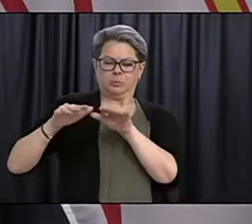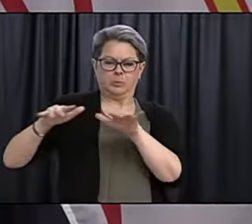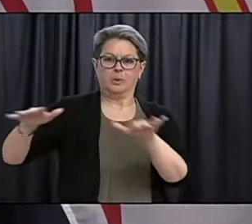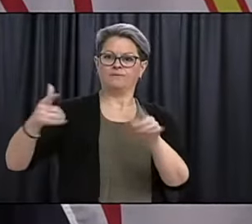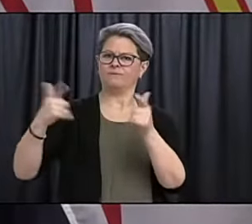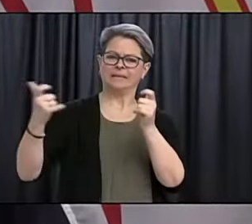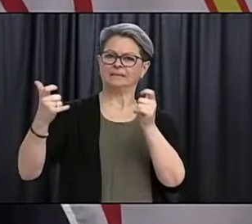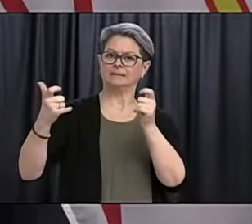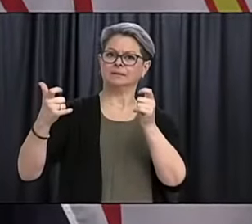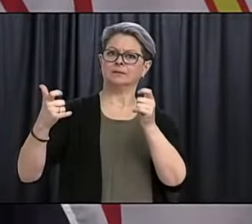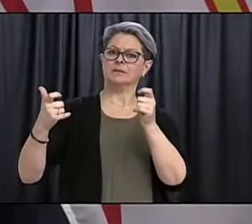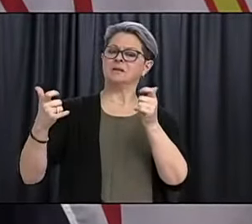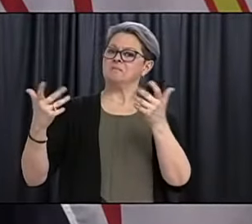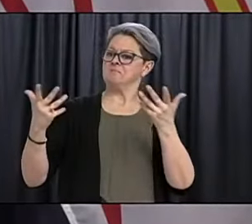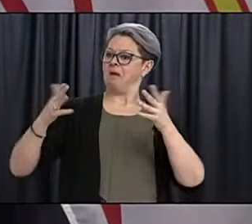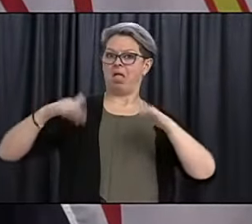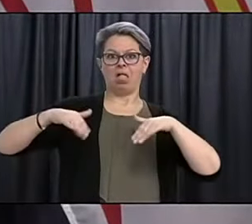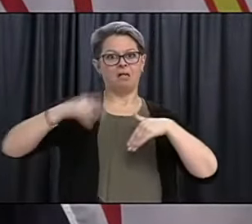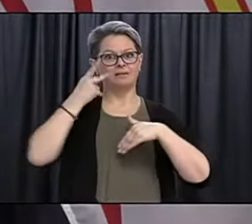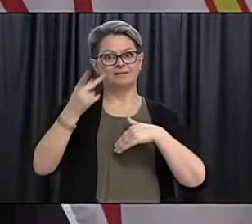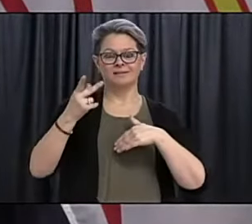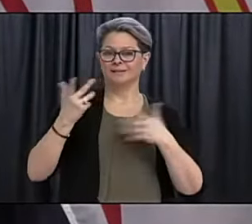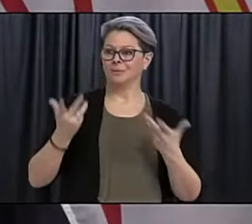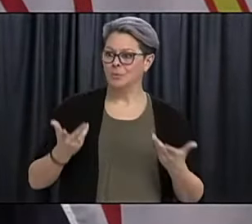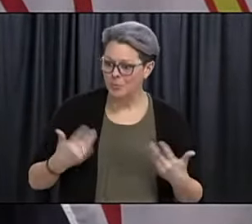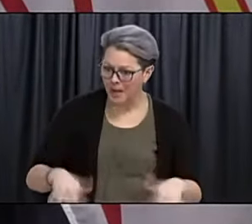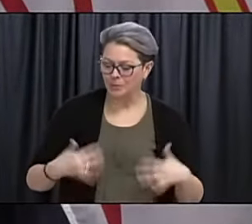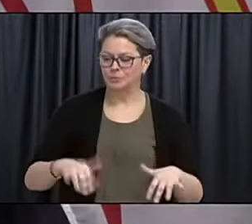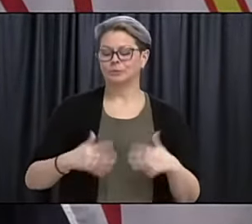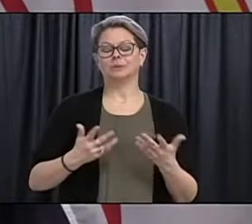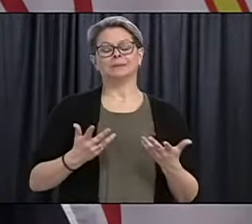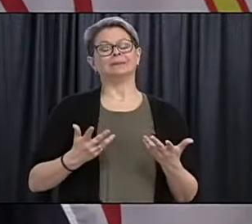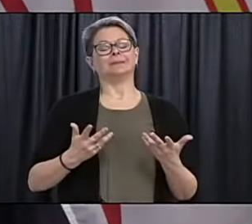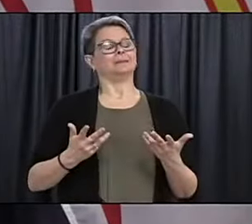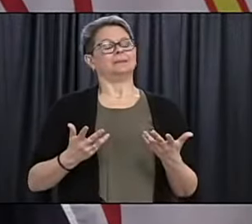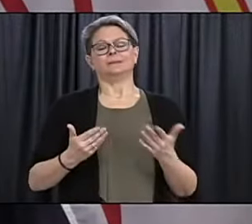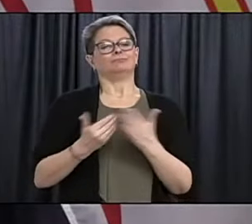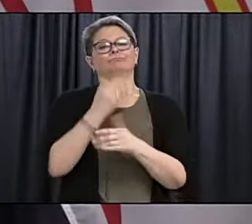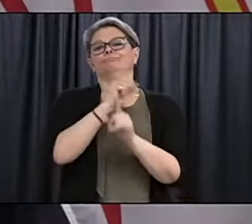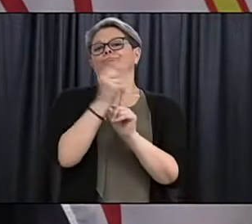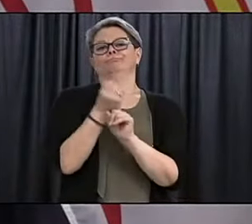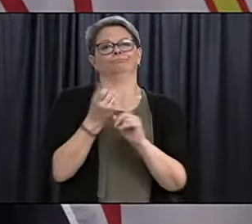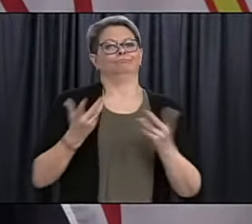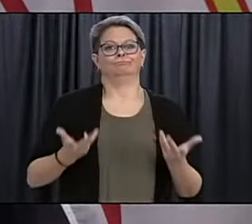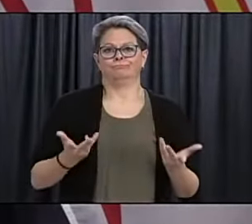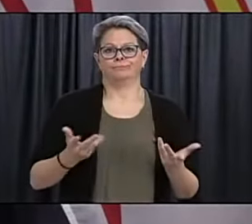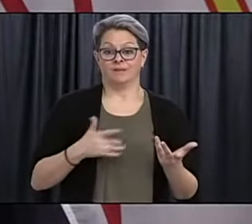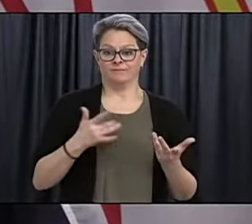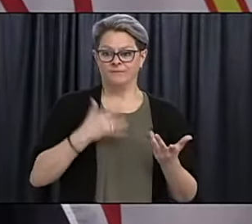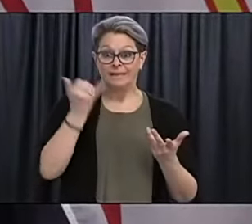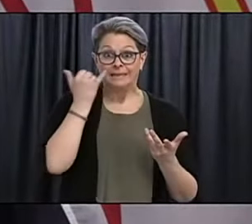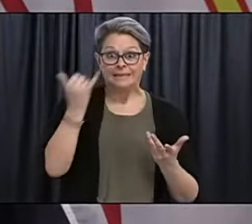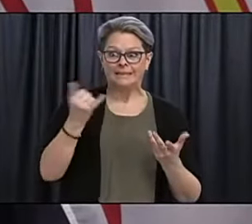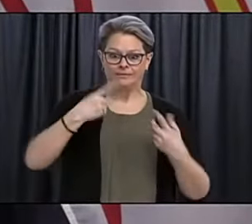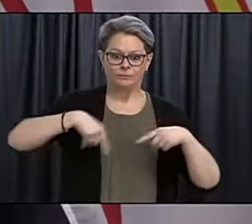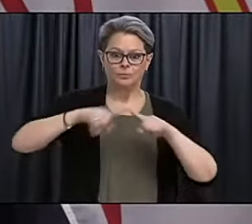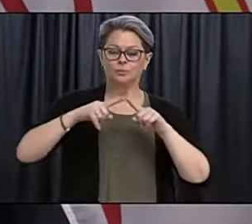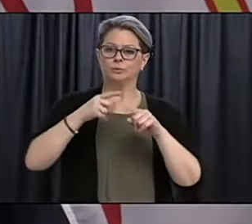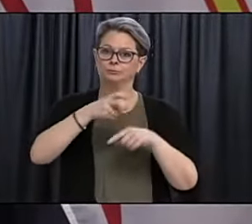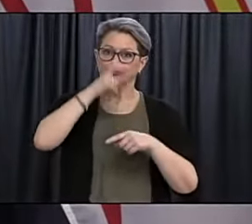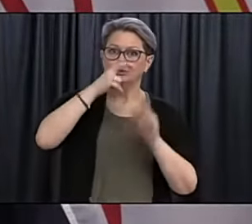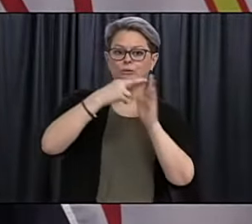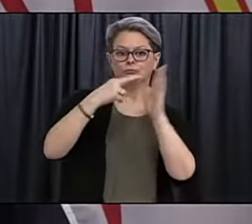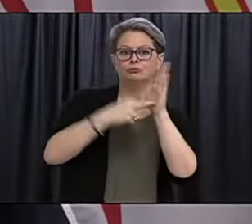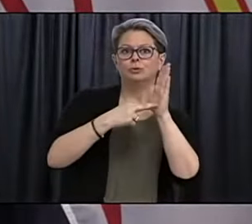Um, and I think, uh, you know, we all believe that if we went, if we went hard and quick with those,